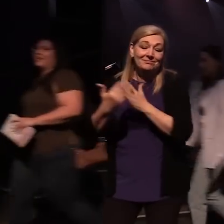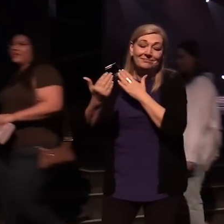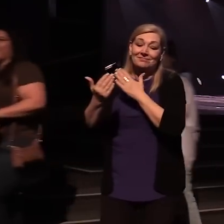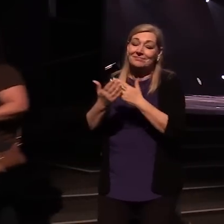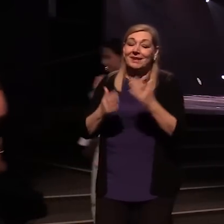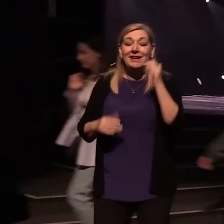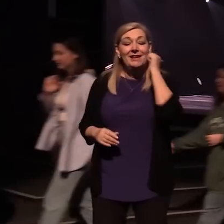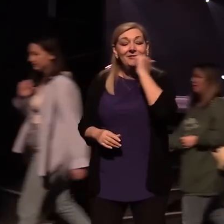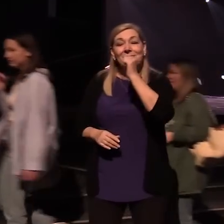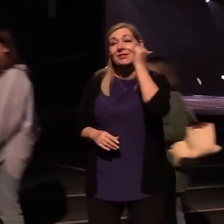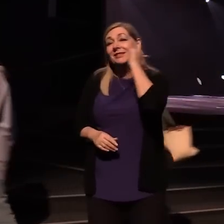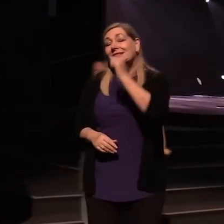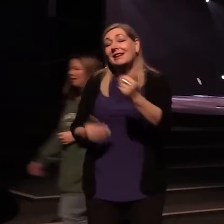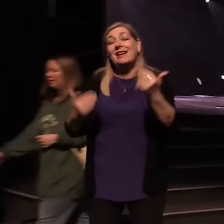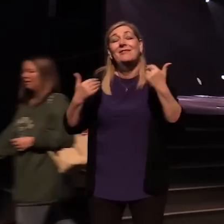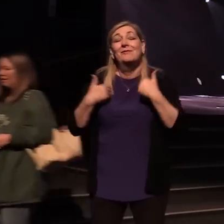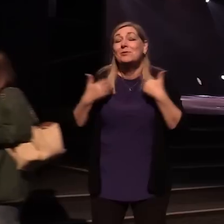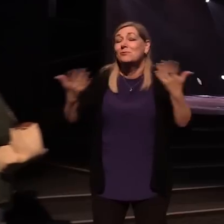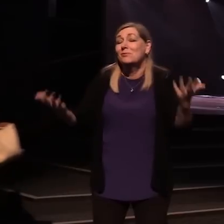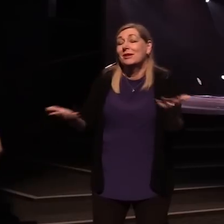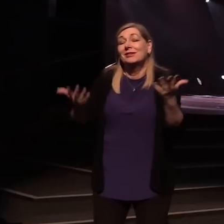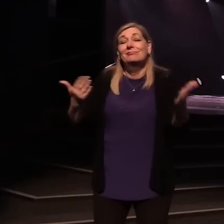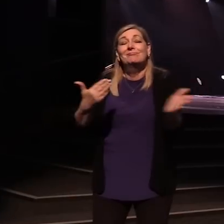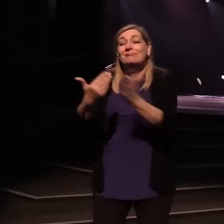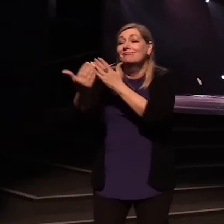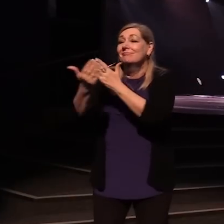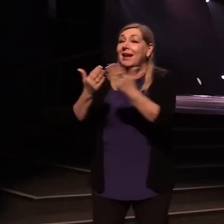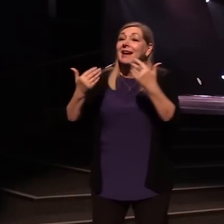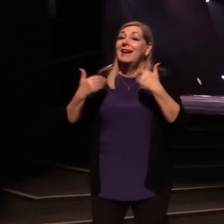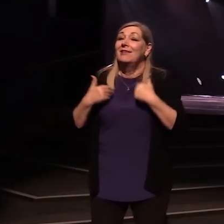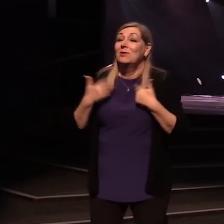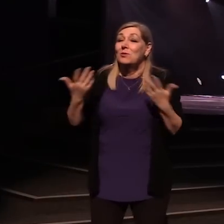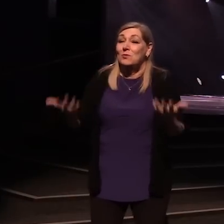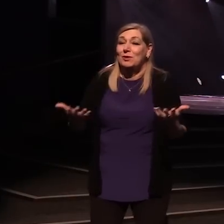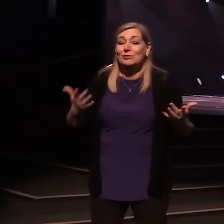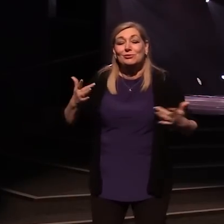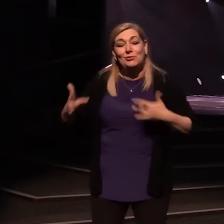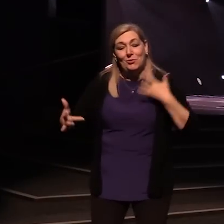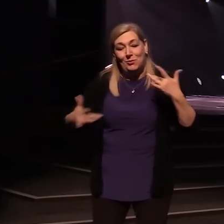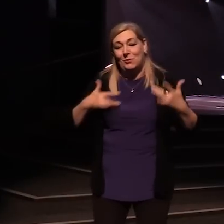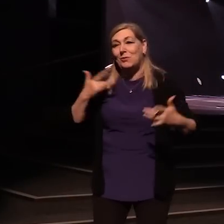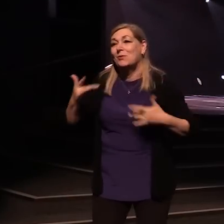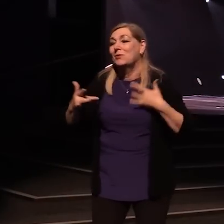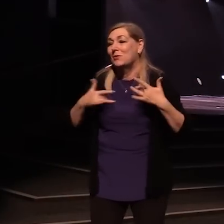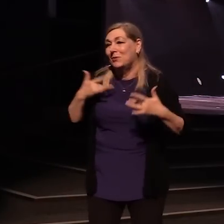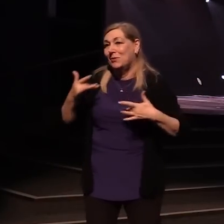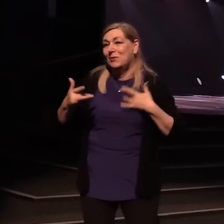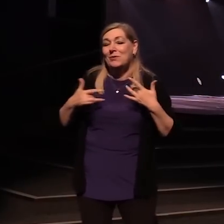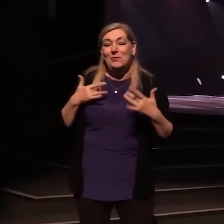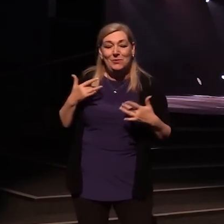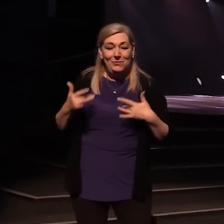again, whatever comes tomorrow, I've got joy.